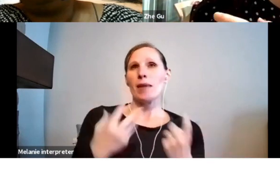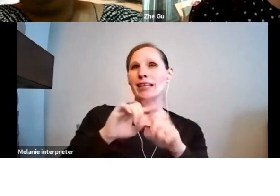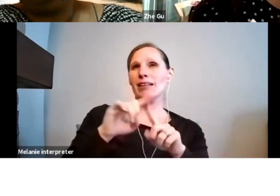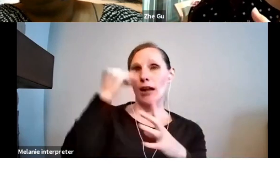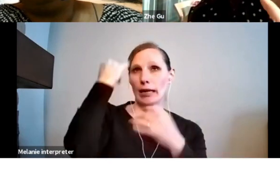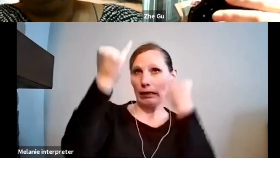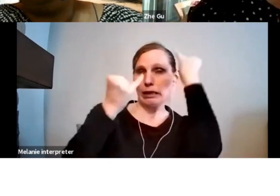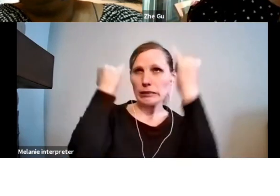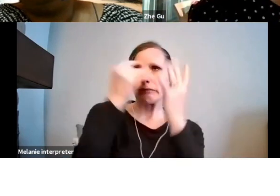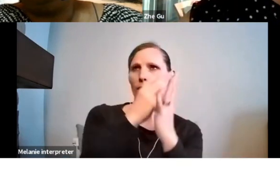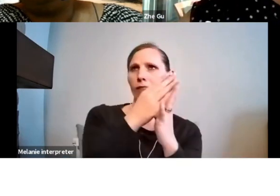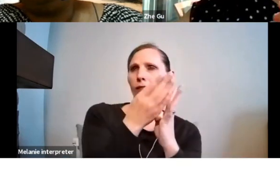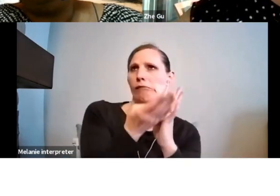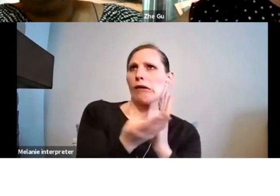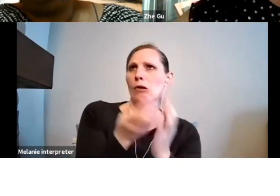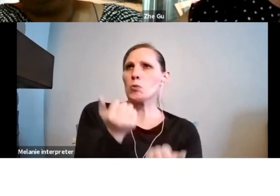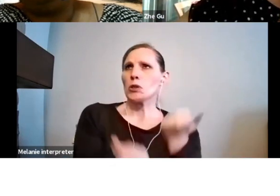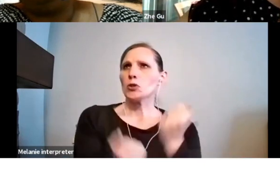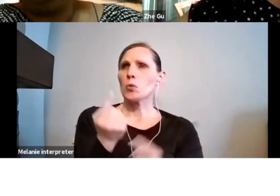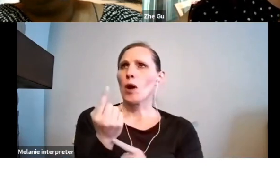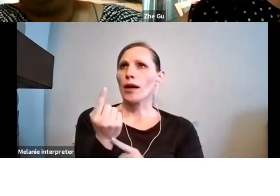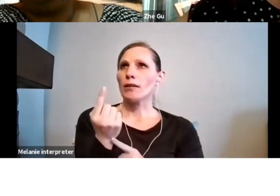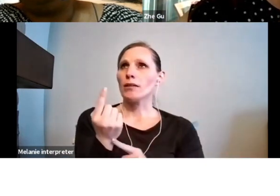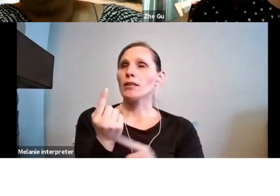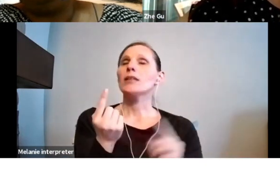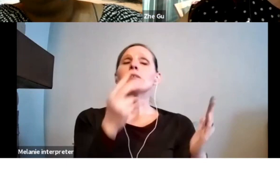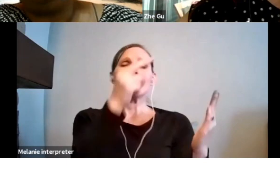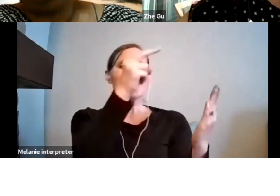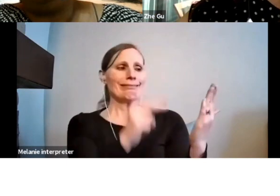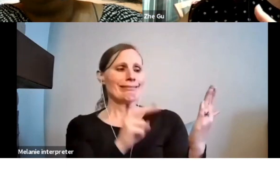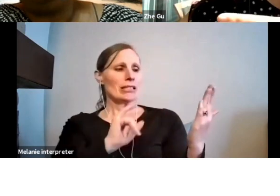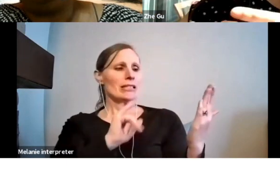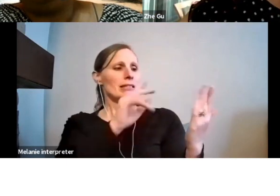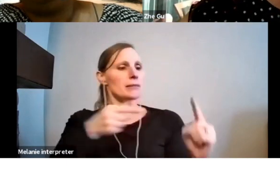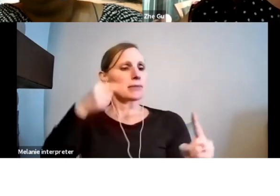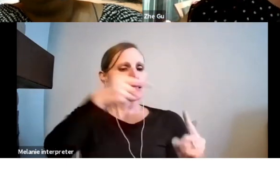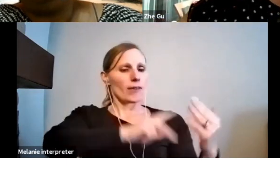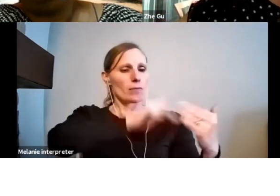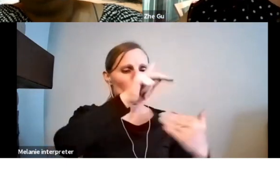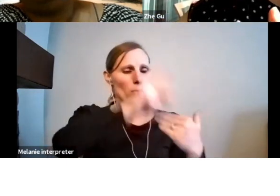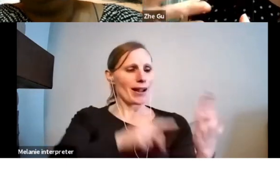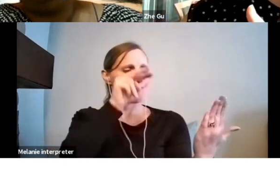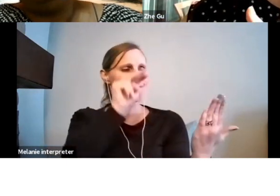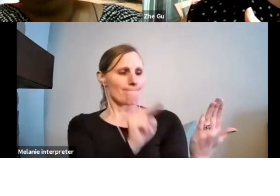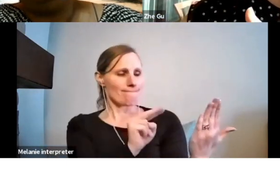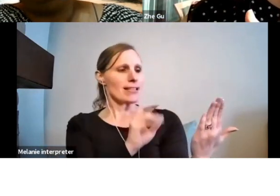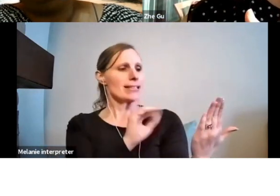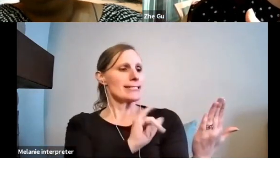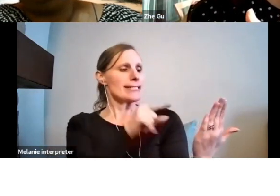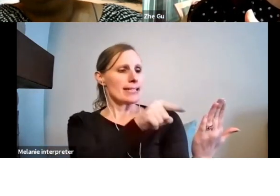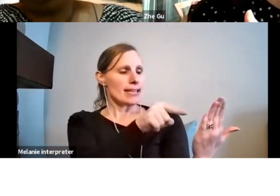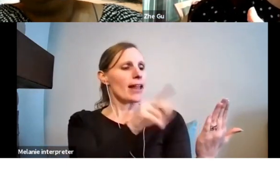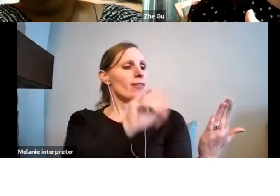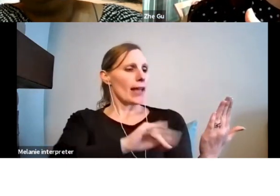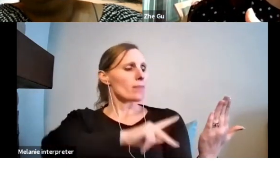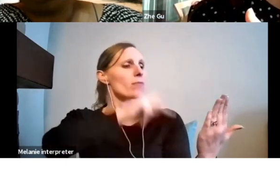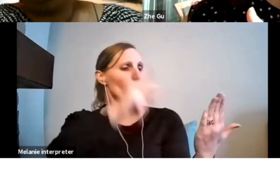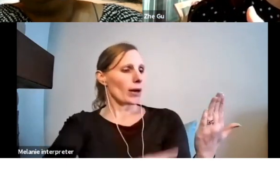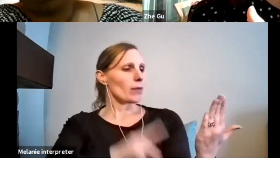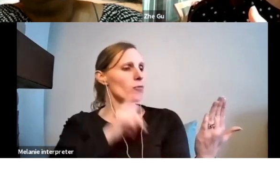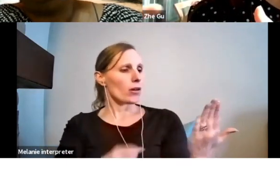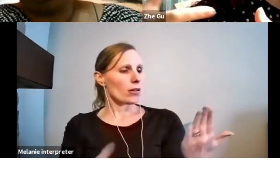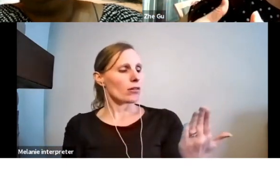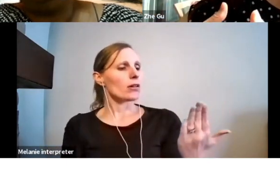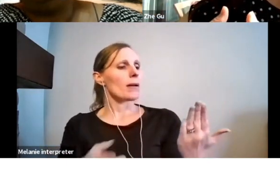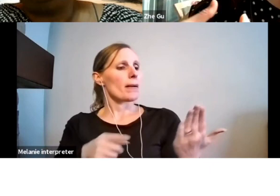ideas and you're not sure you might look at a particular program. And for example, it might specifically fund an aspect